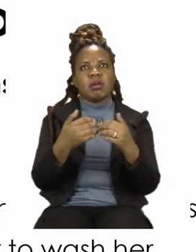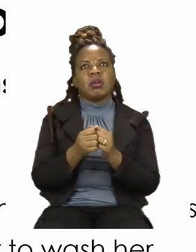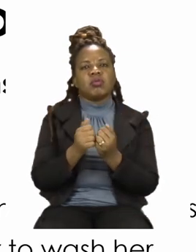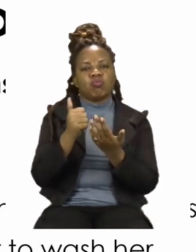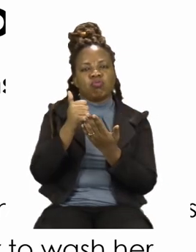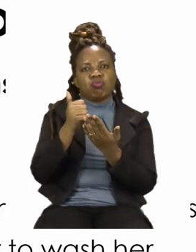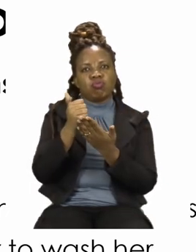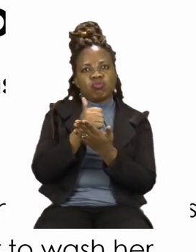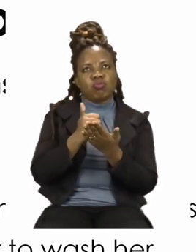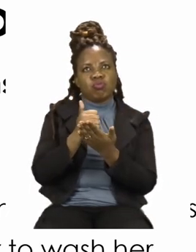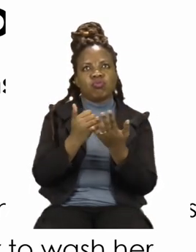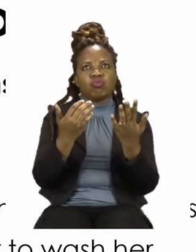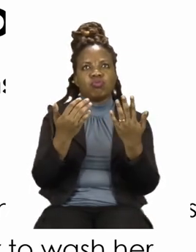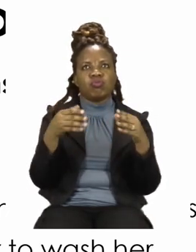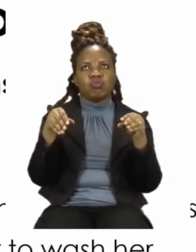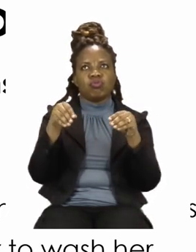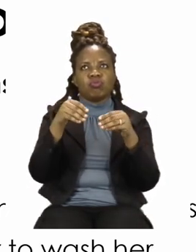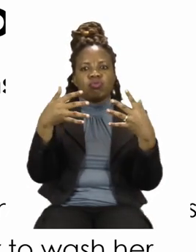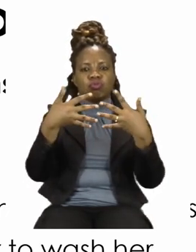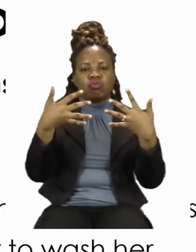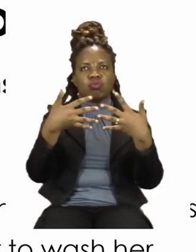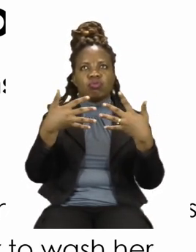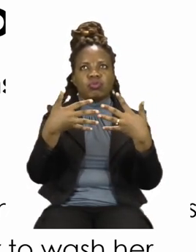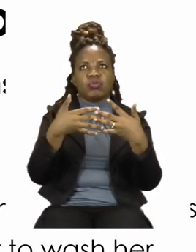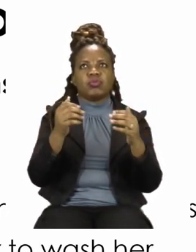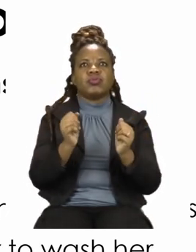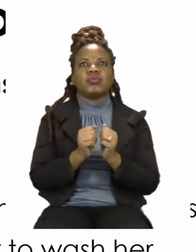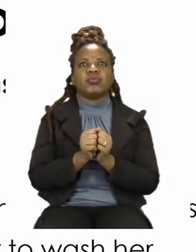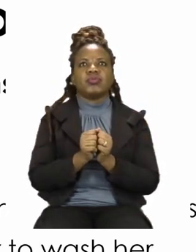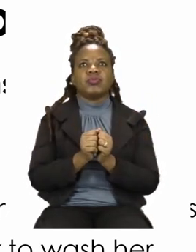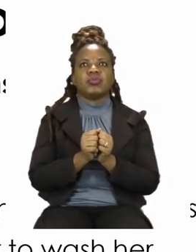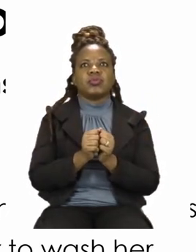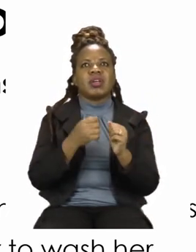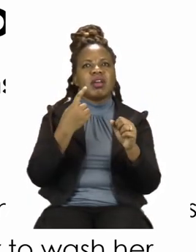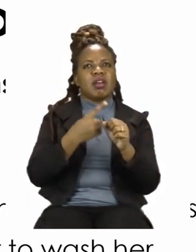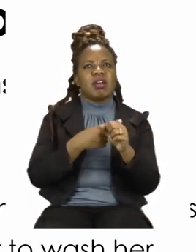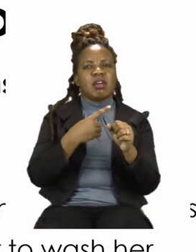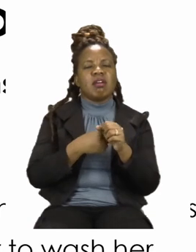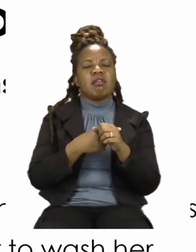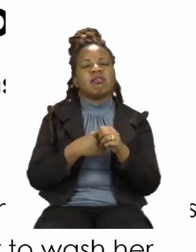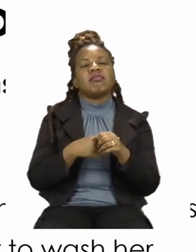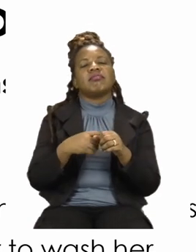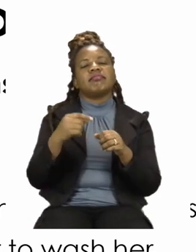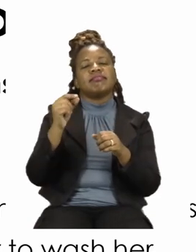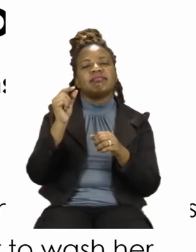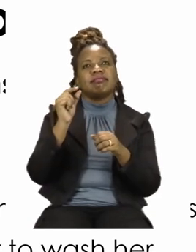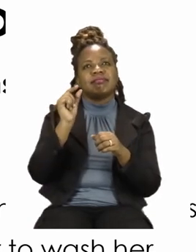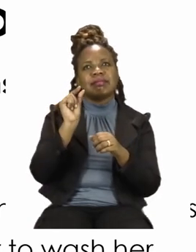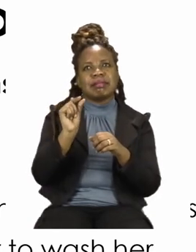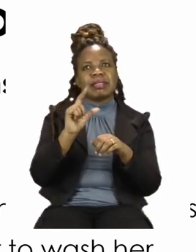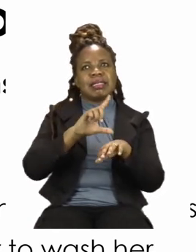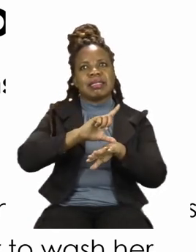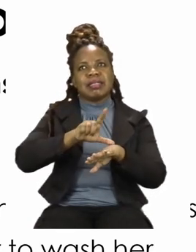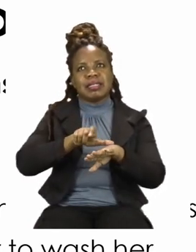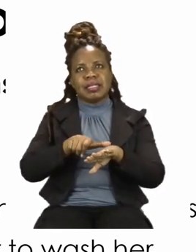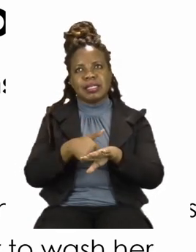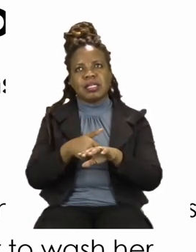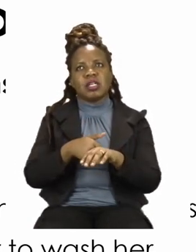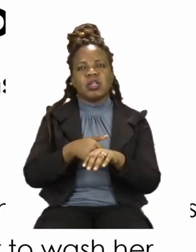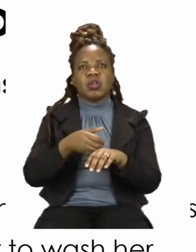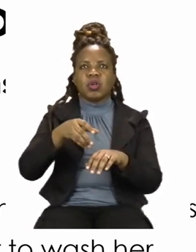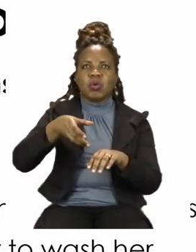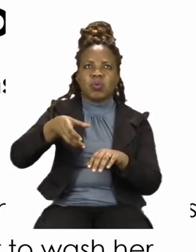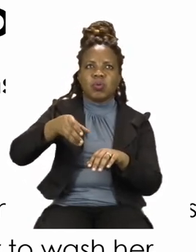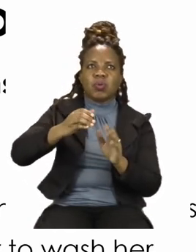towel. Every few hours, she turns on the tap and washes her